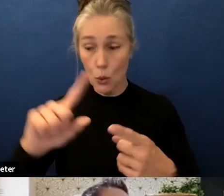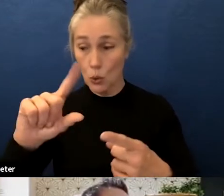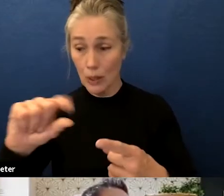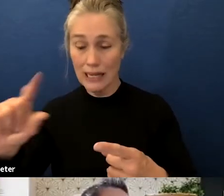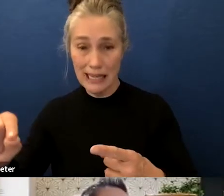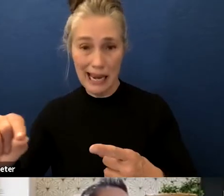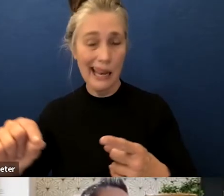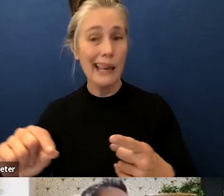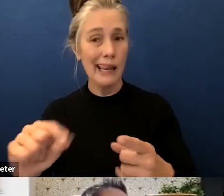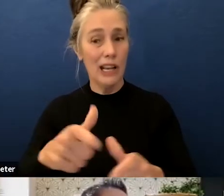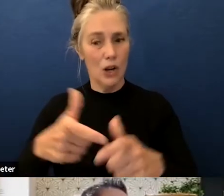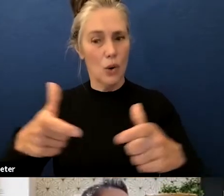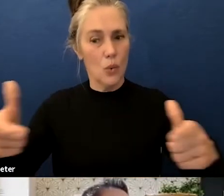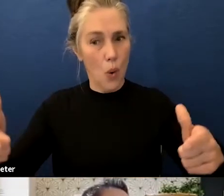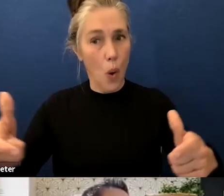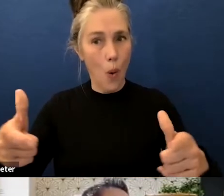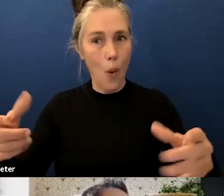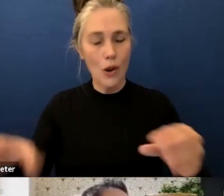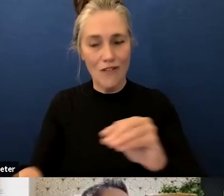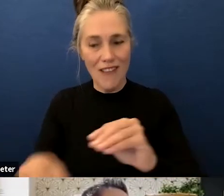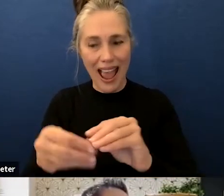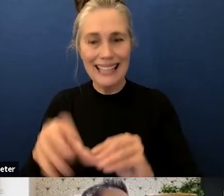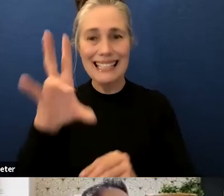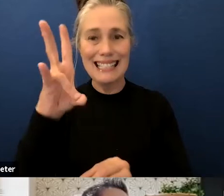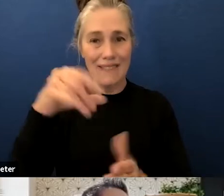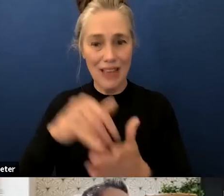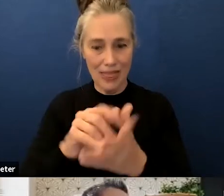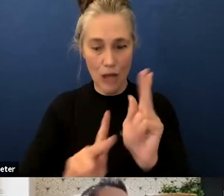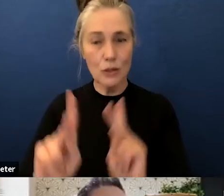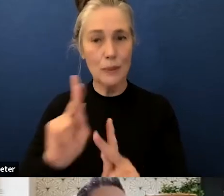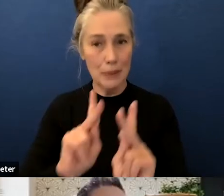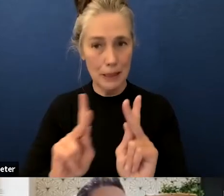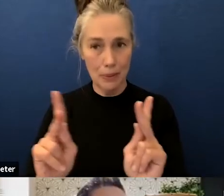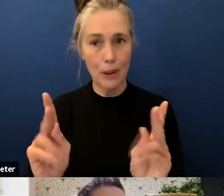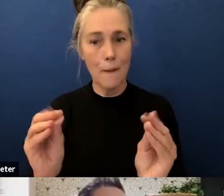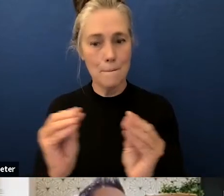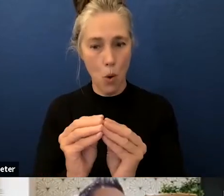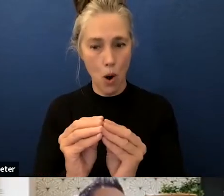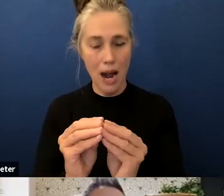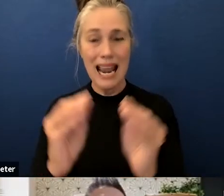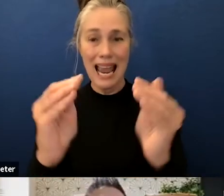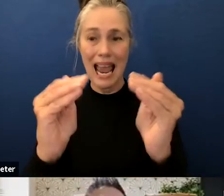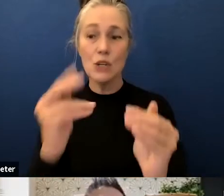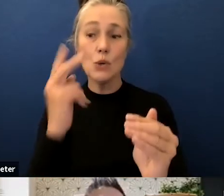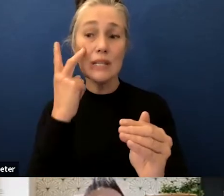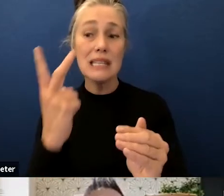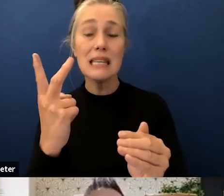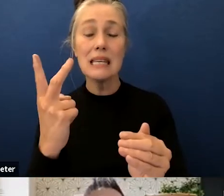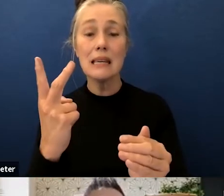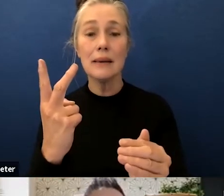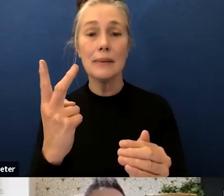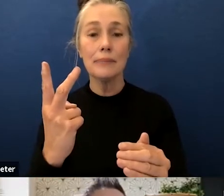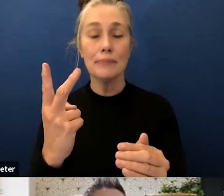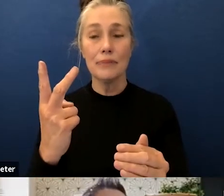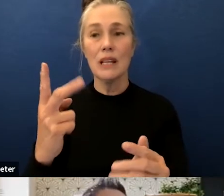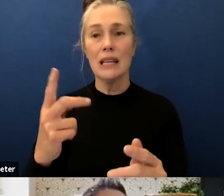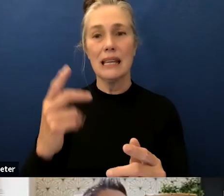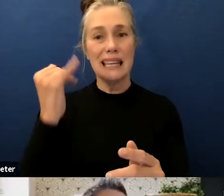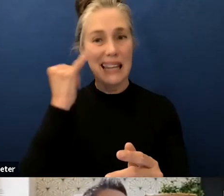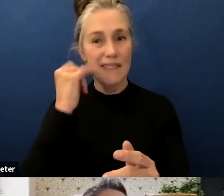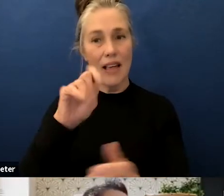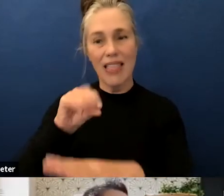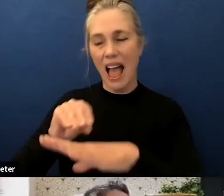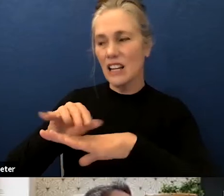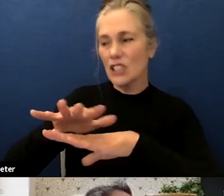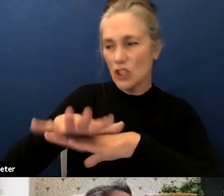7 000 people um and then you can just kind of cruise down and see the change in your demographic spread too